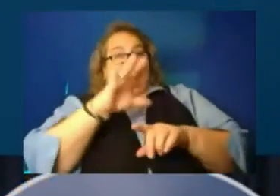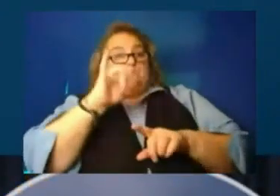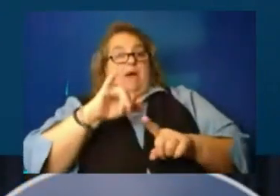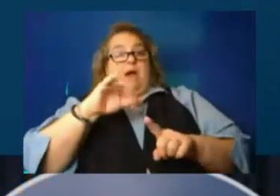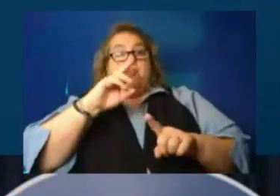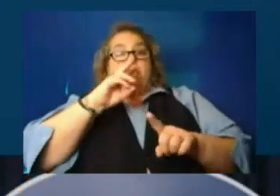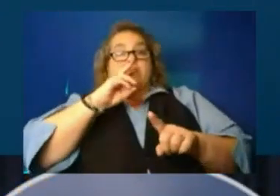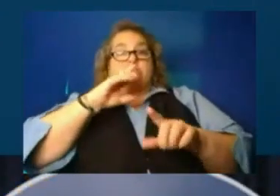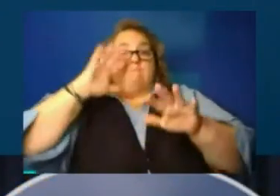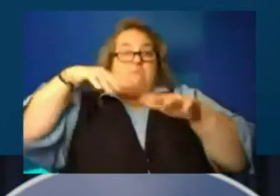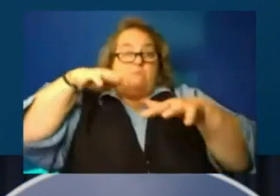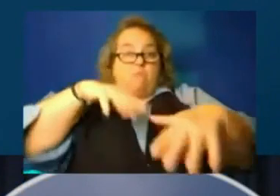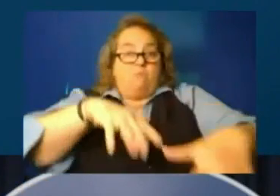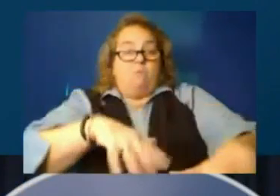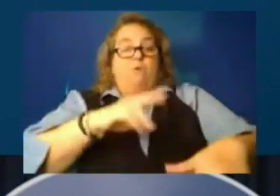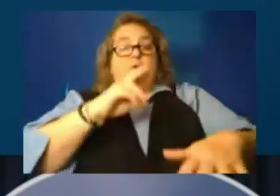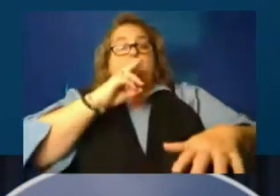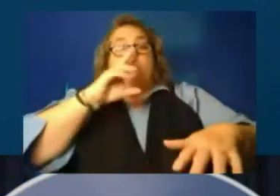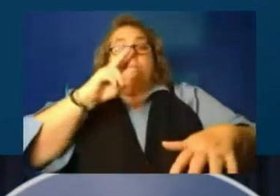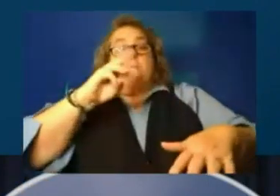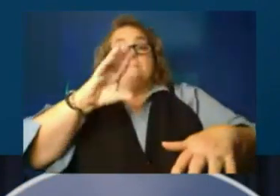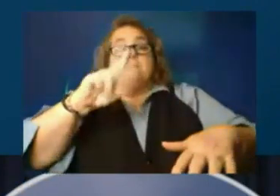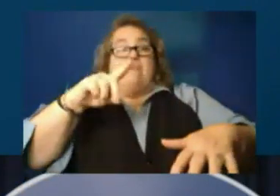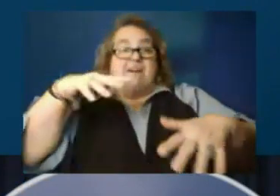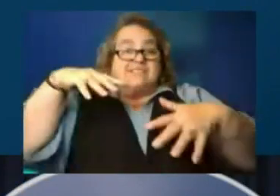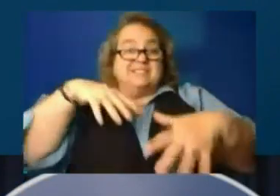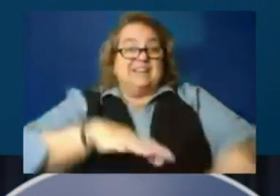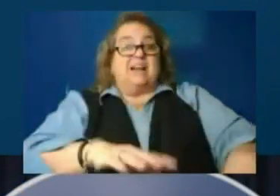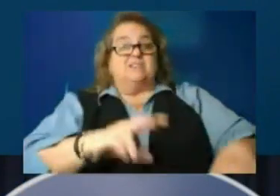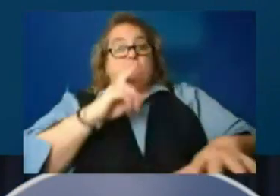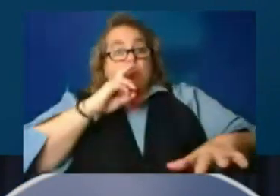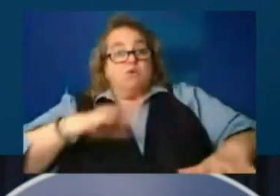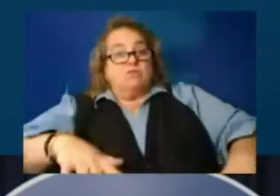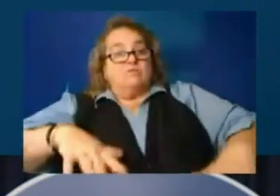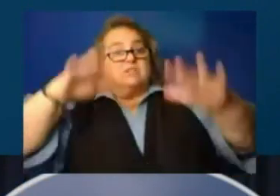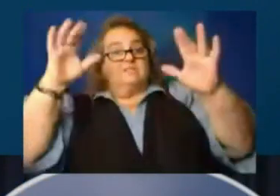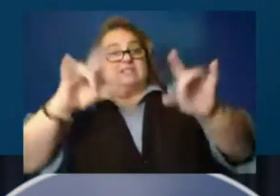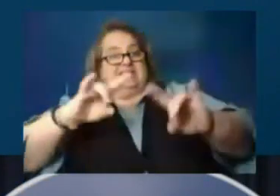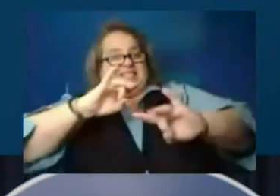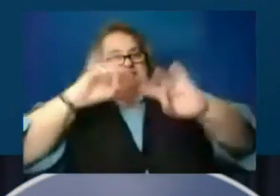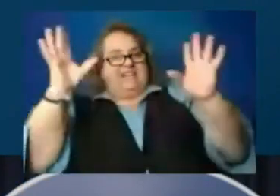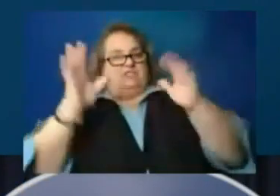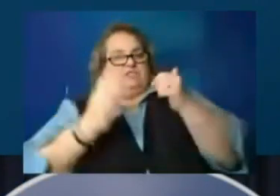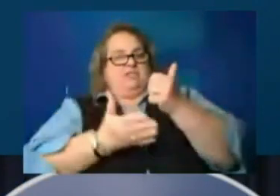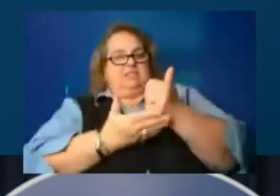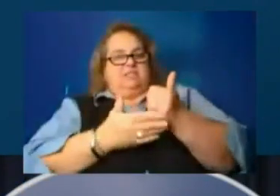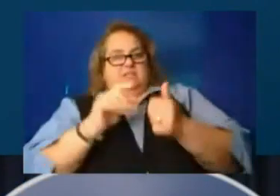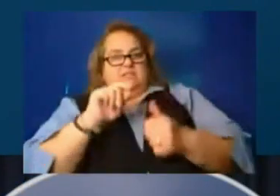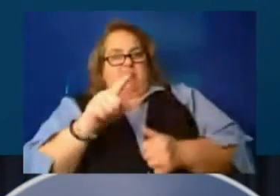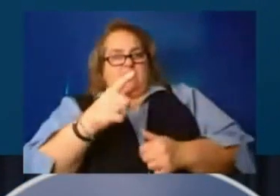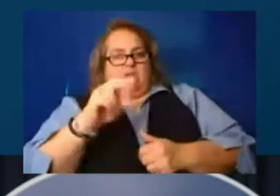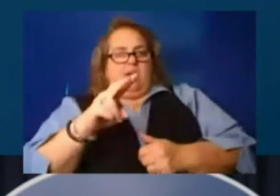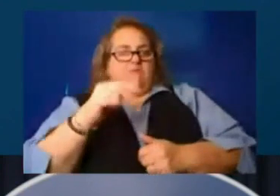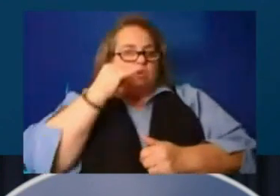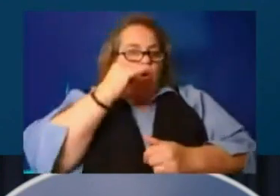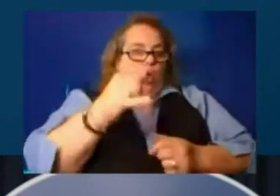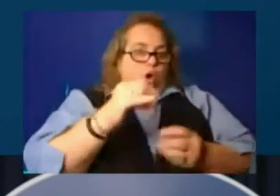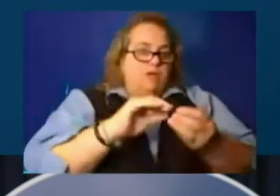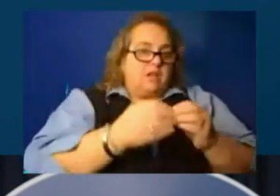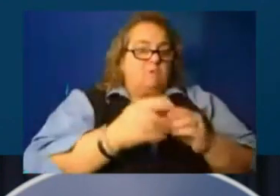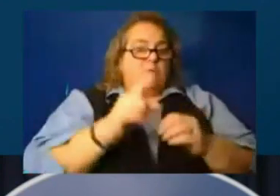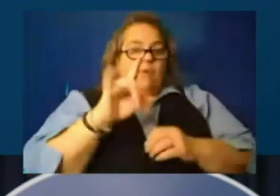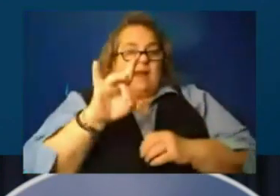a number of ways. You can do it online. Disaster assistance dot gov. You can call the phone number 1-800-621-FEMA